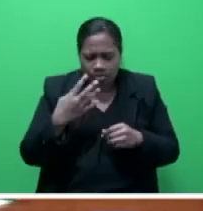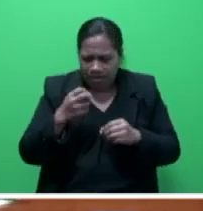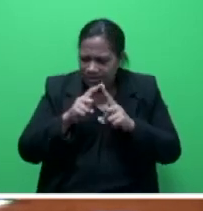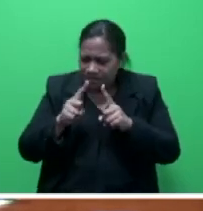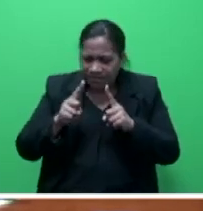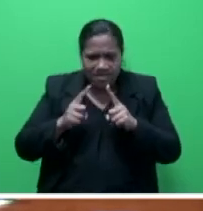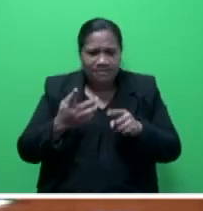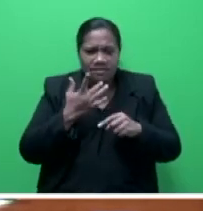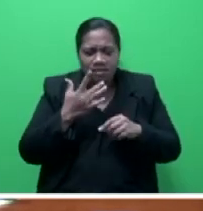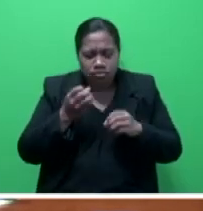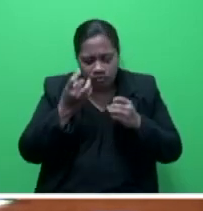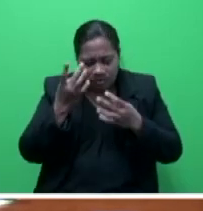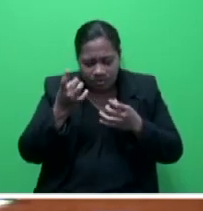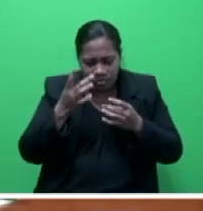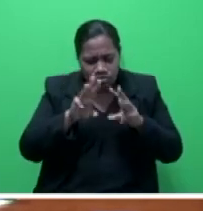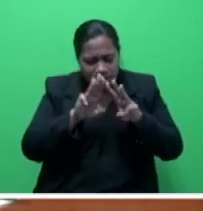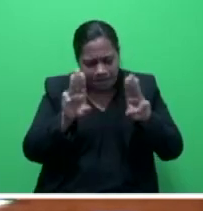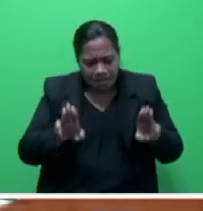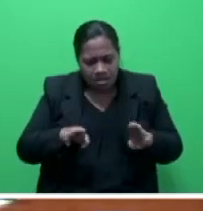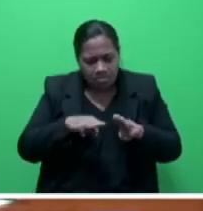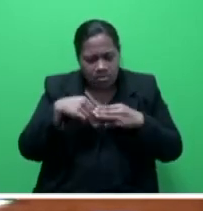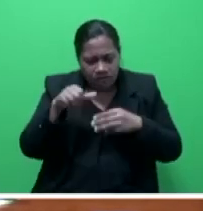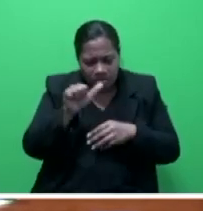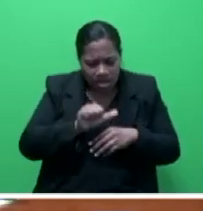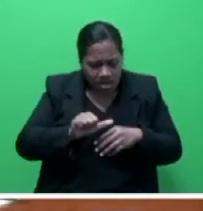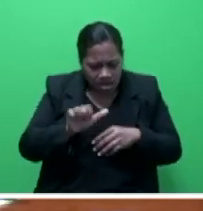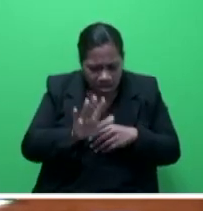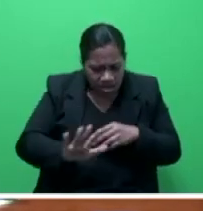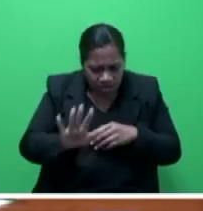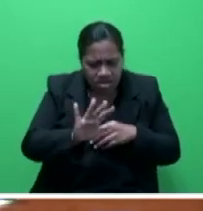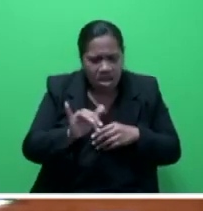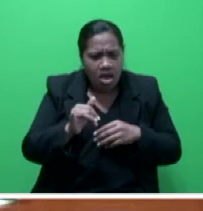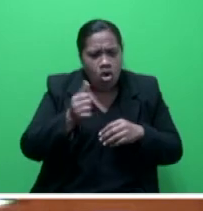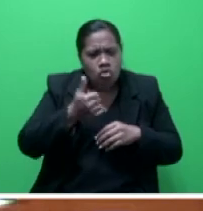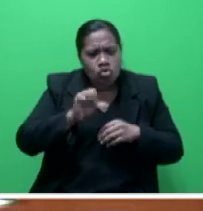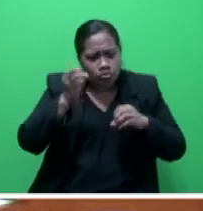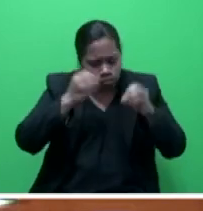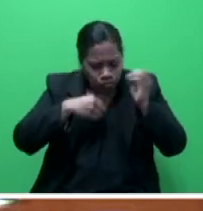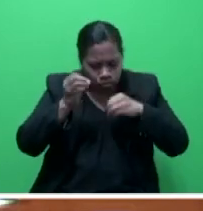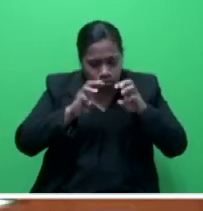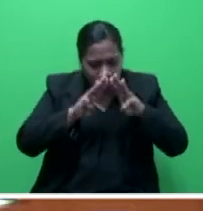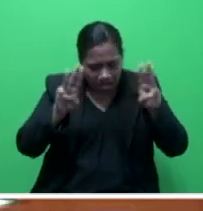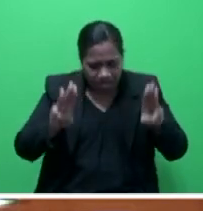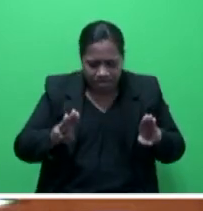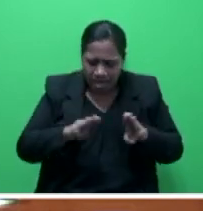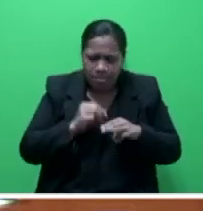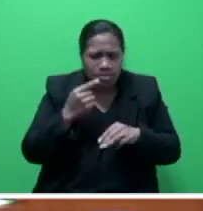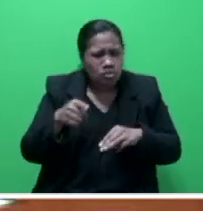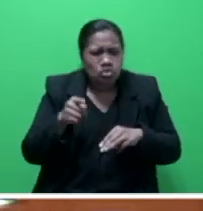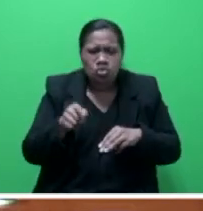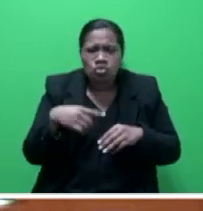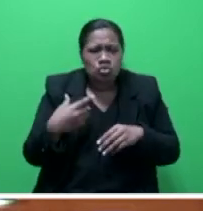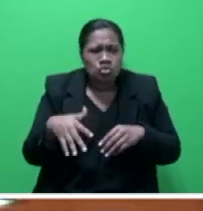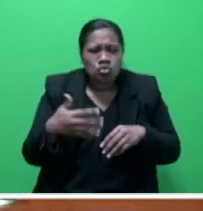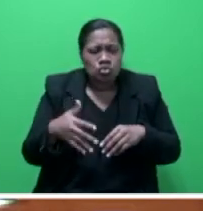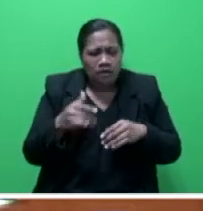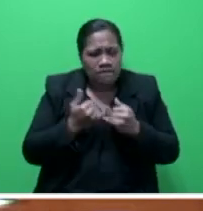on a map of an area or using Google Maps and so forth. So it becomes a very visual tool that is an important